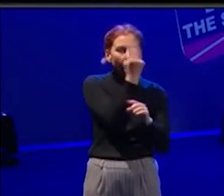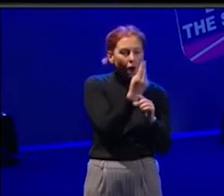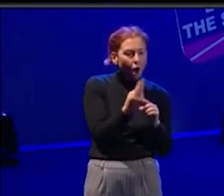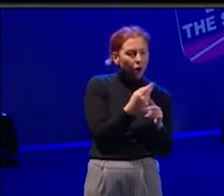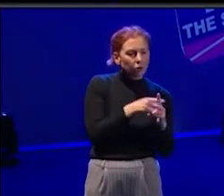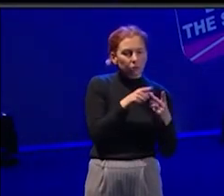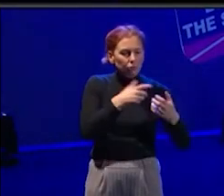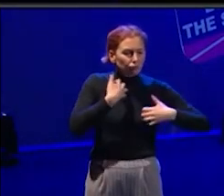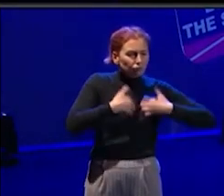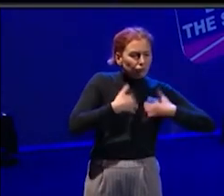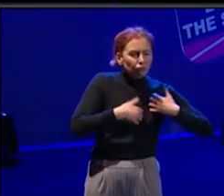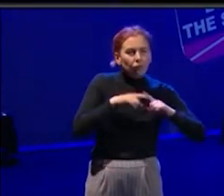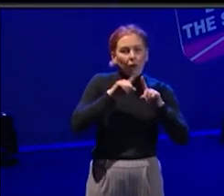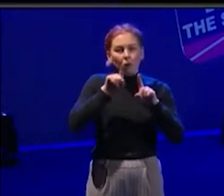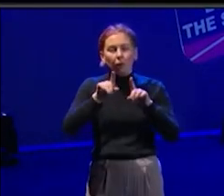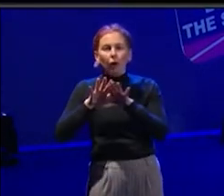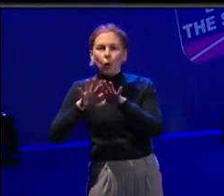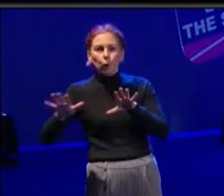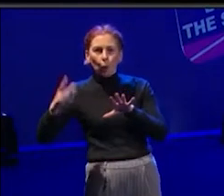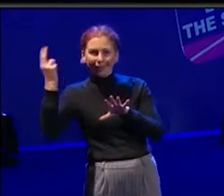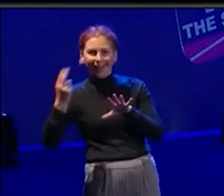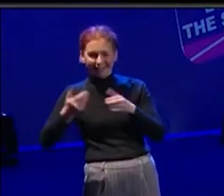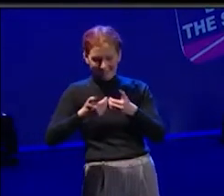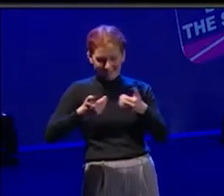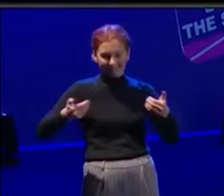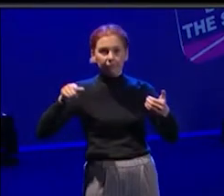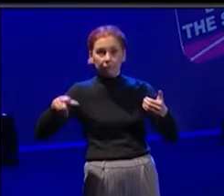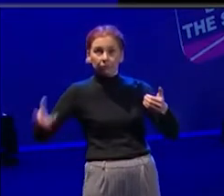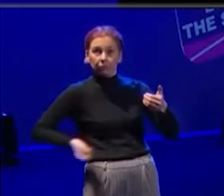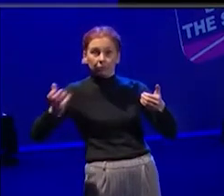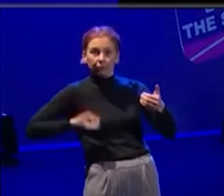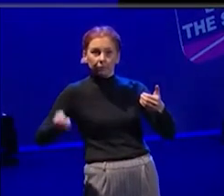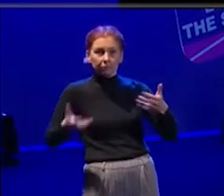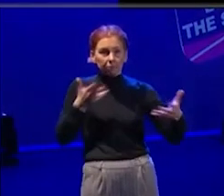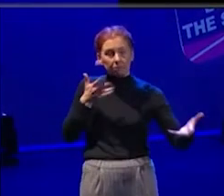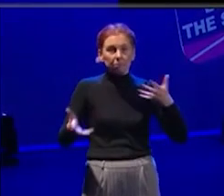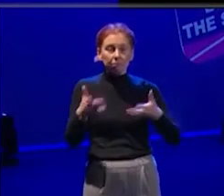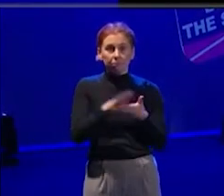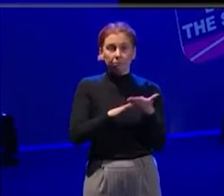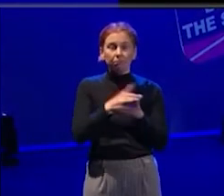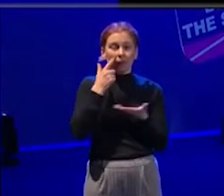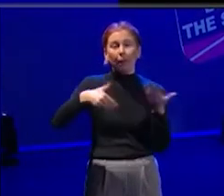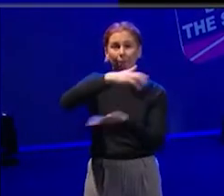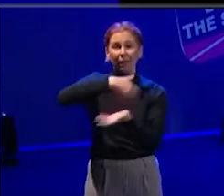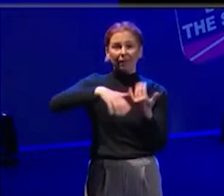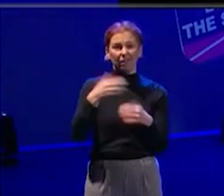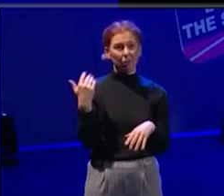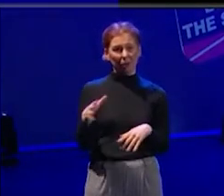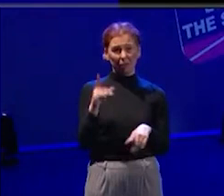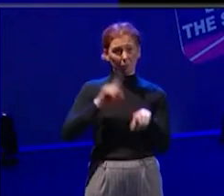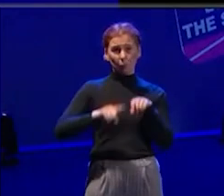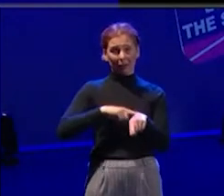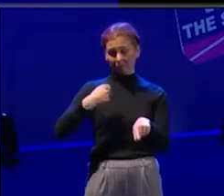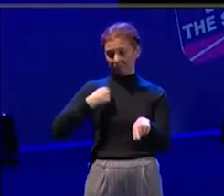as things that may not be, but aren't taxing too much on your time to be able to pay the bills is not a bad thing. I definitely done that for a majority of my